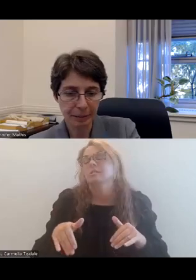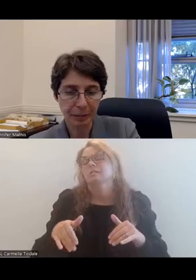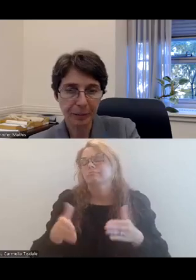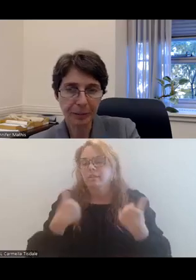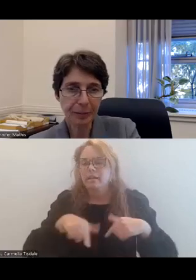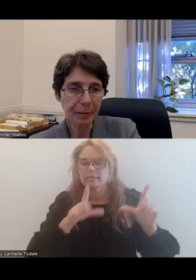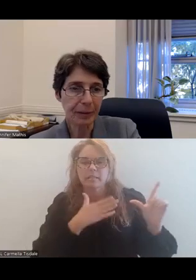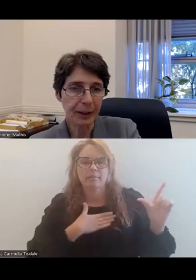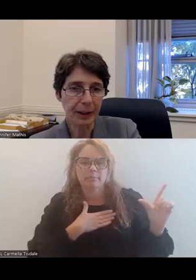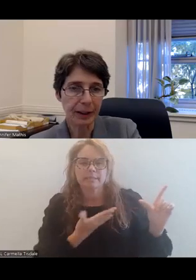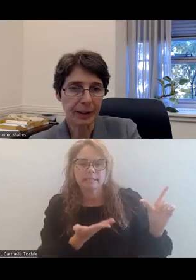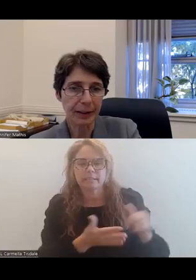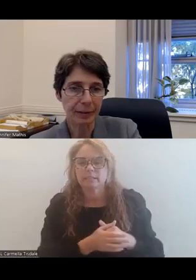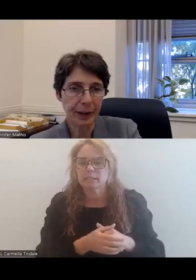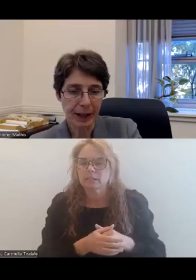please.